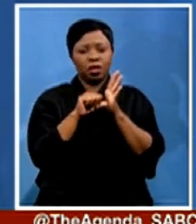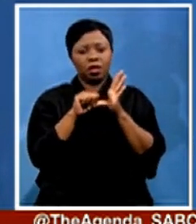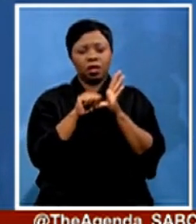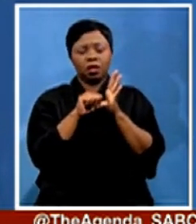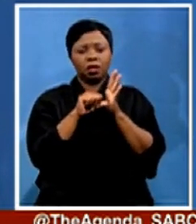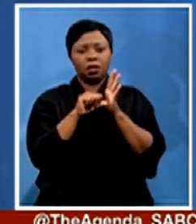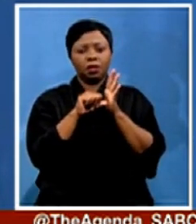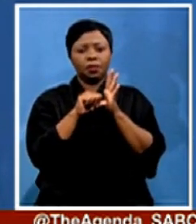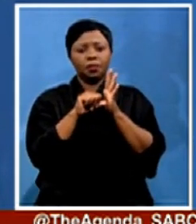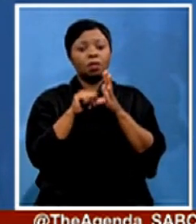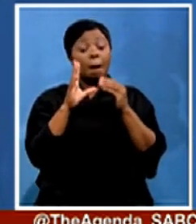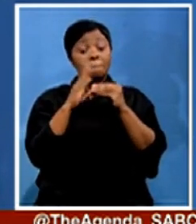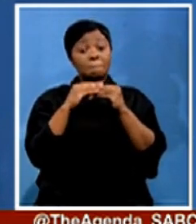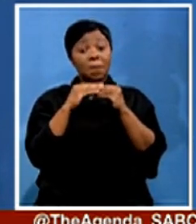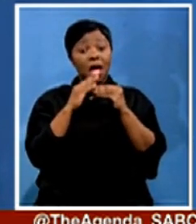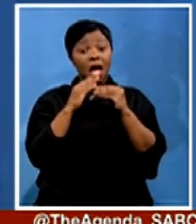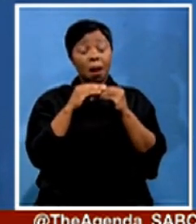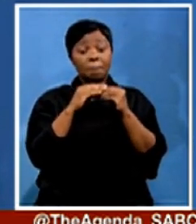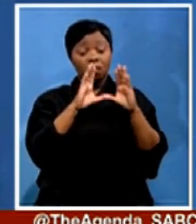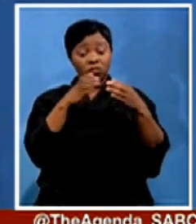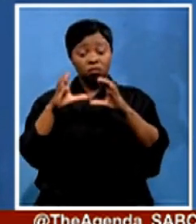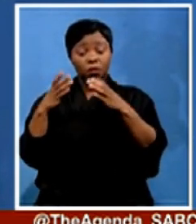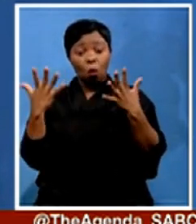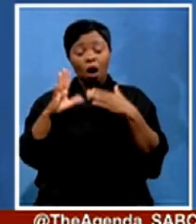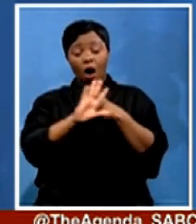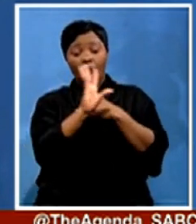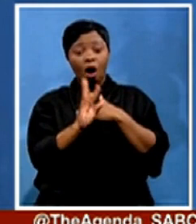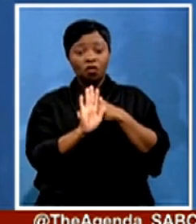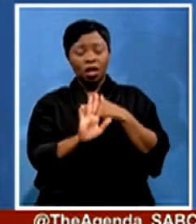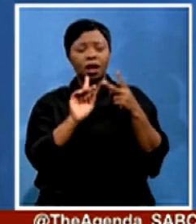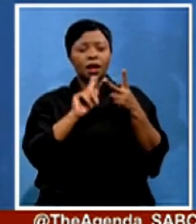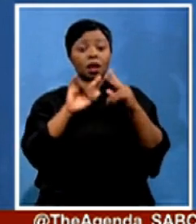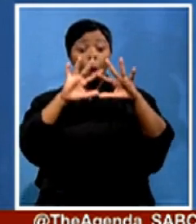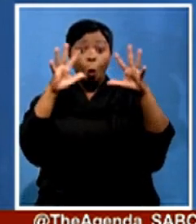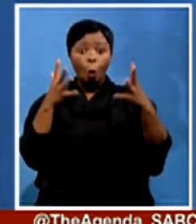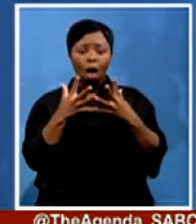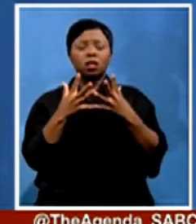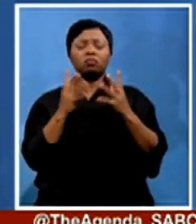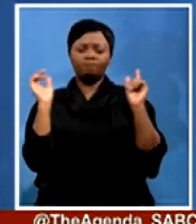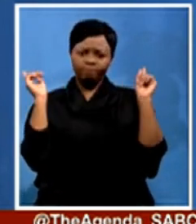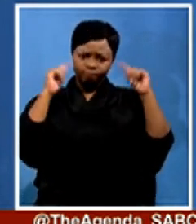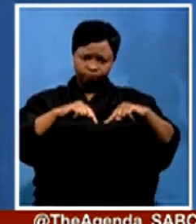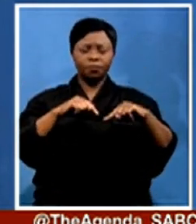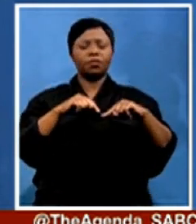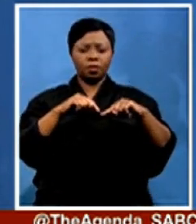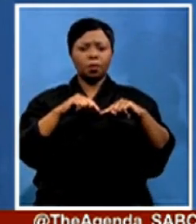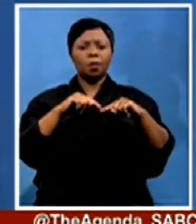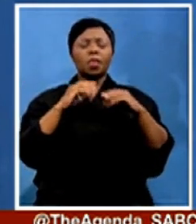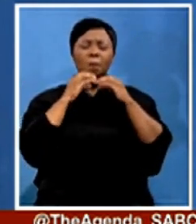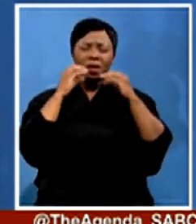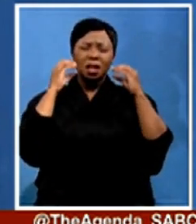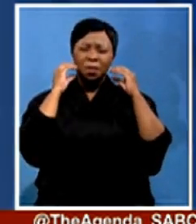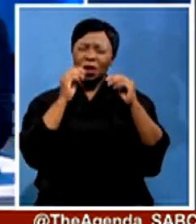all member states in the world, come together and assist Mozambique as urgent as possible. So when you say